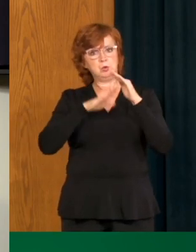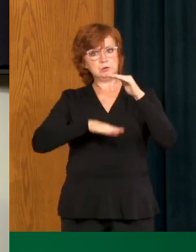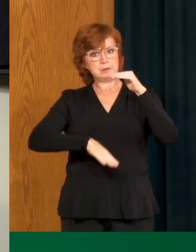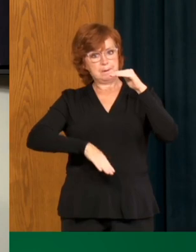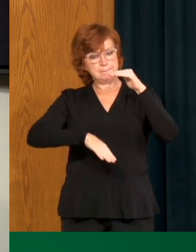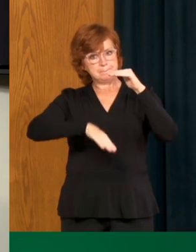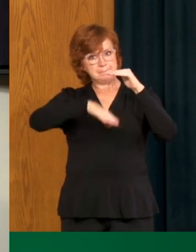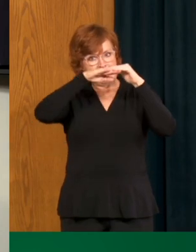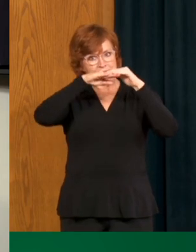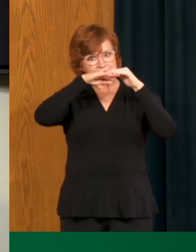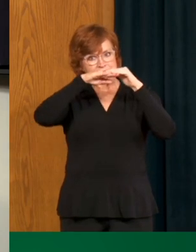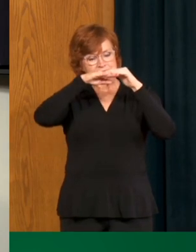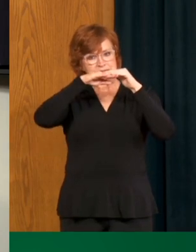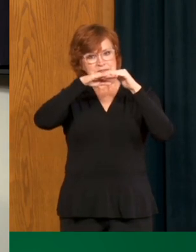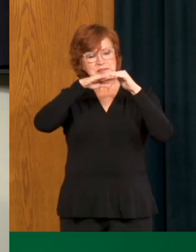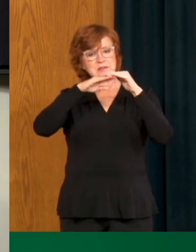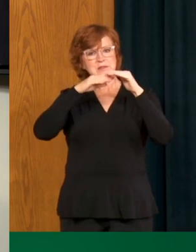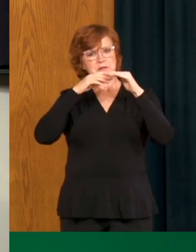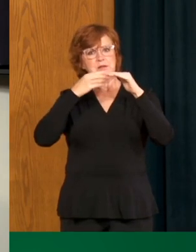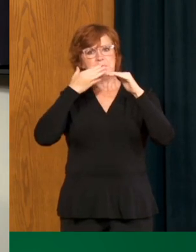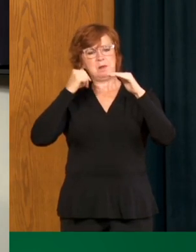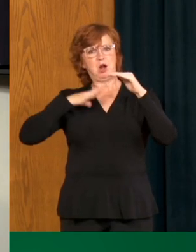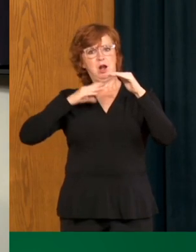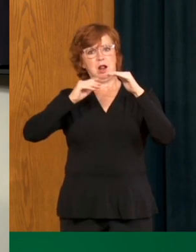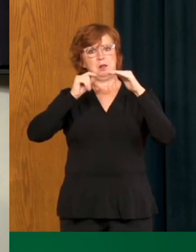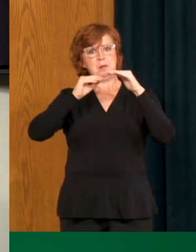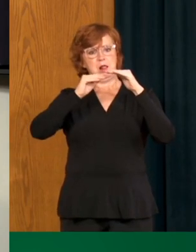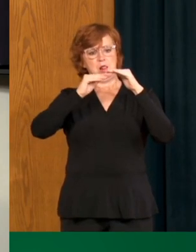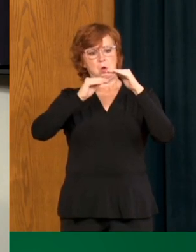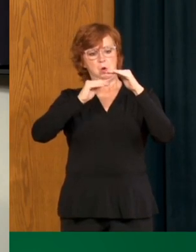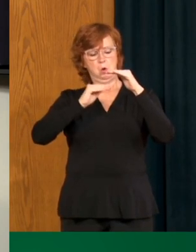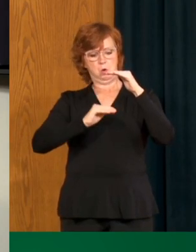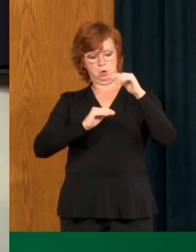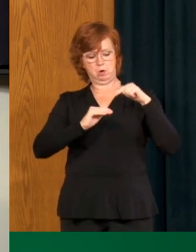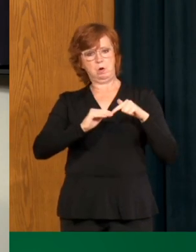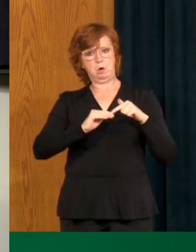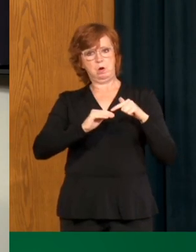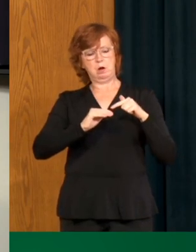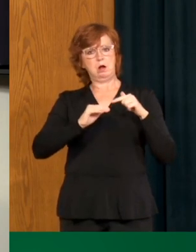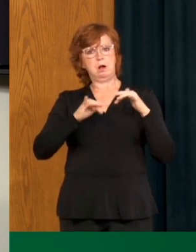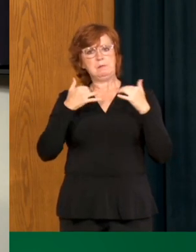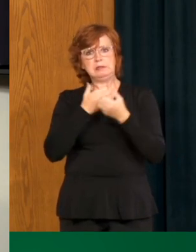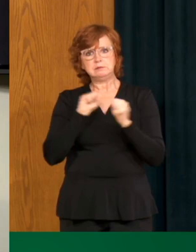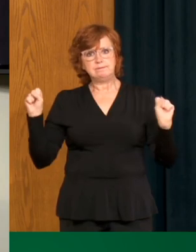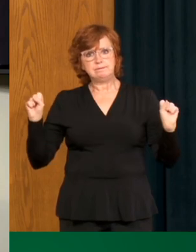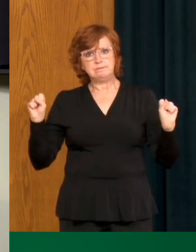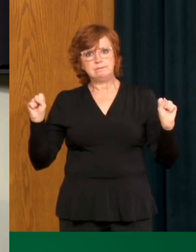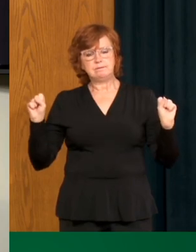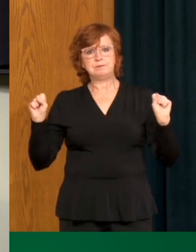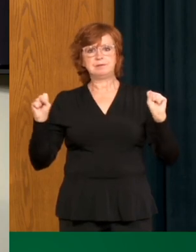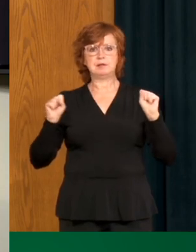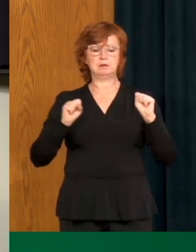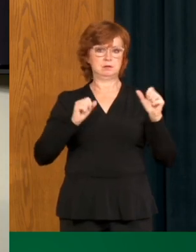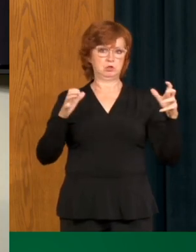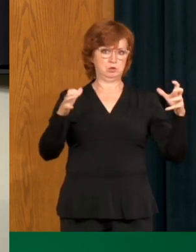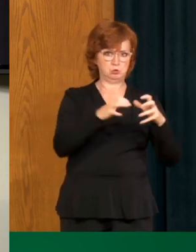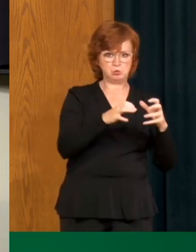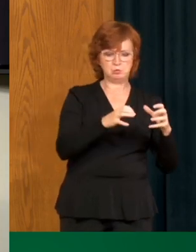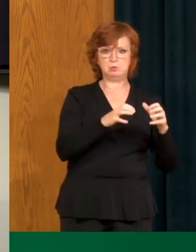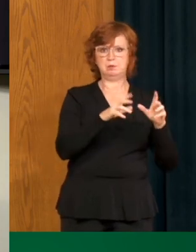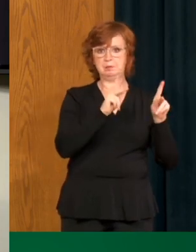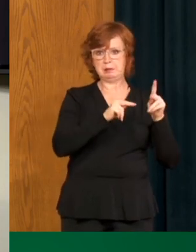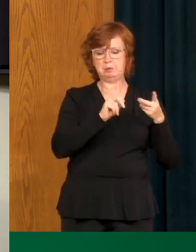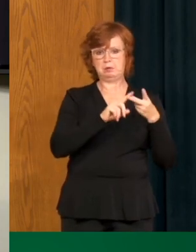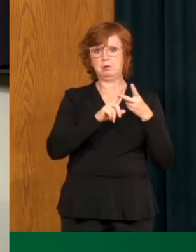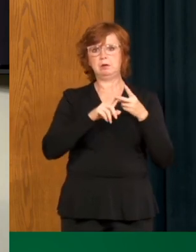below the absolute maximum, whether we are having gatherings, whether we are meeting each other socially. We have